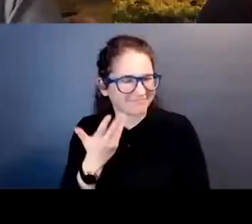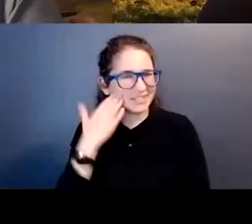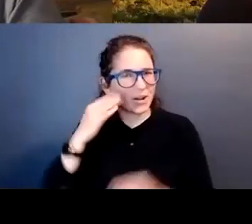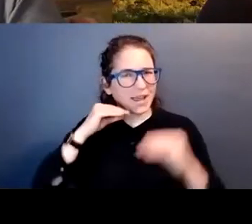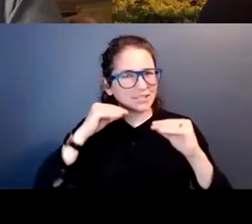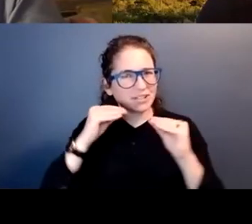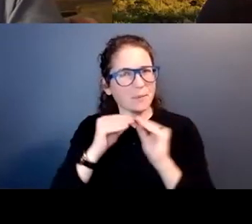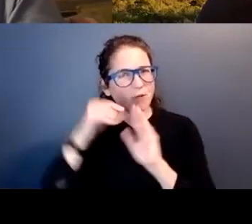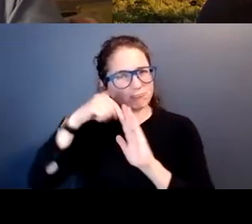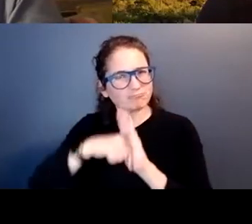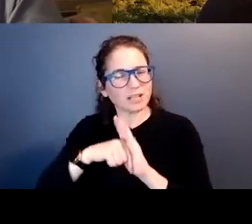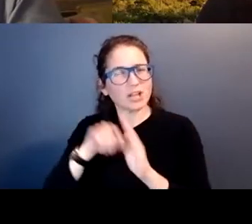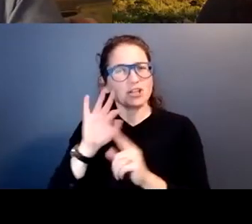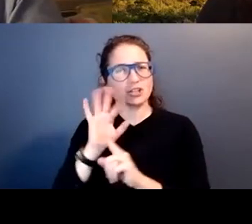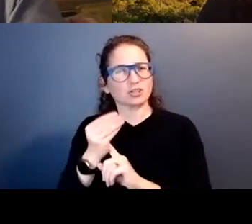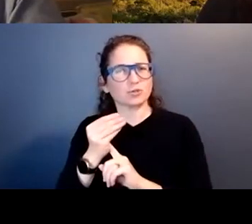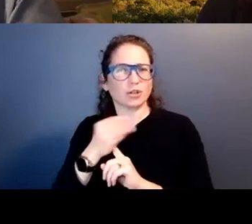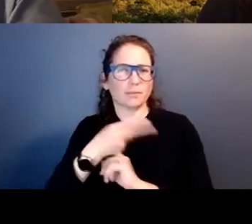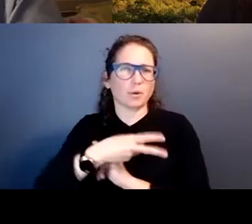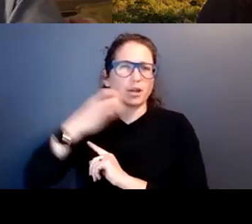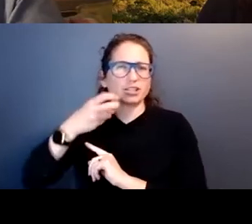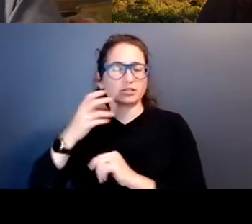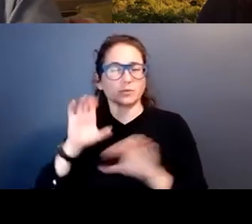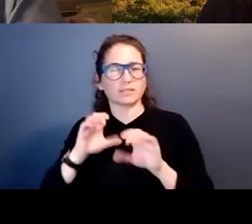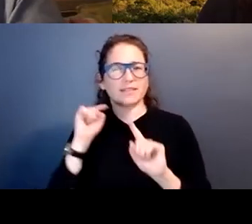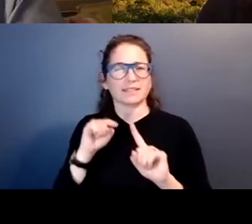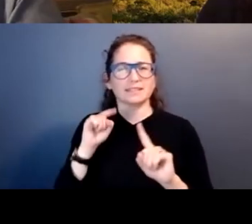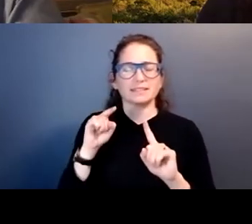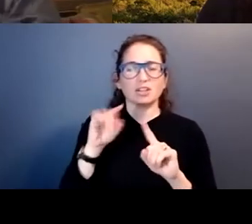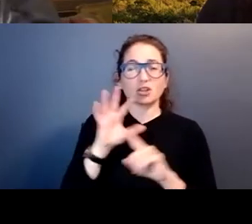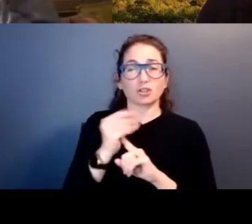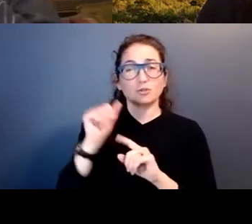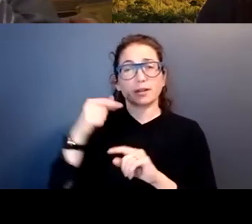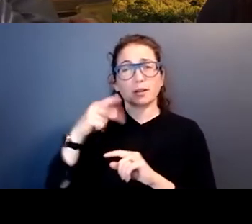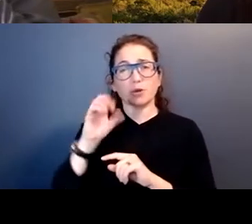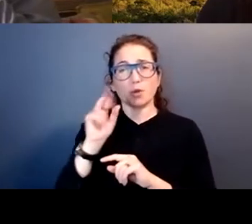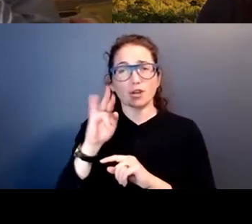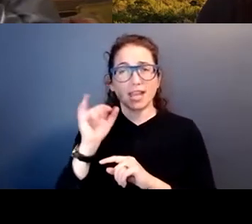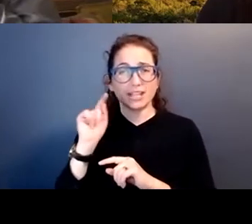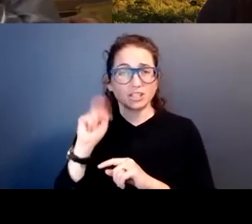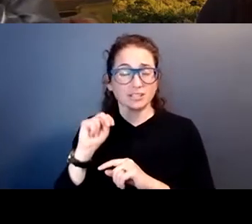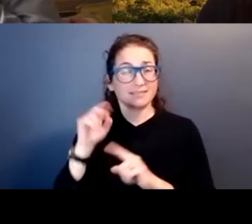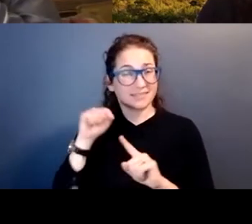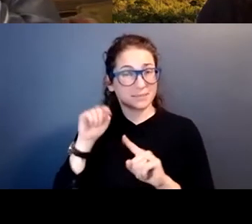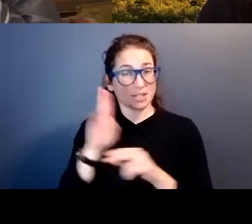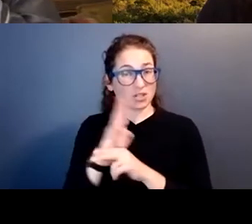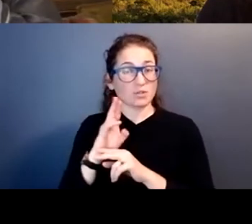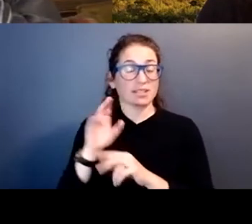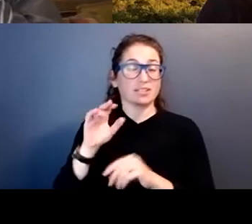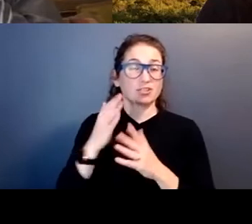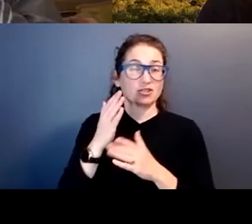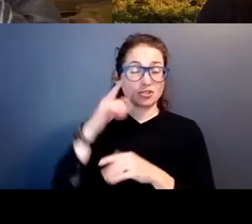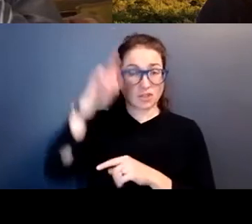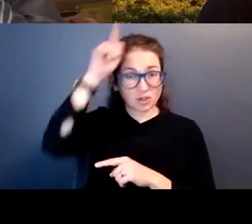further cultural appropriation. So we did this wonderful cultural appropriation campaign that's being used in Germany and Brazil, and I made it free and open.